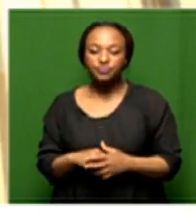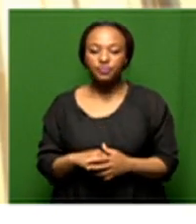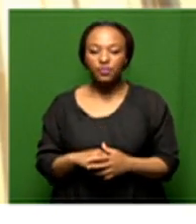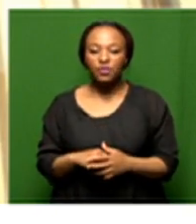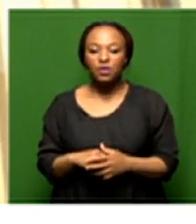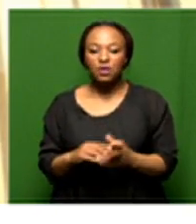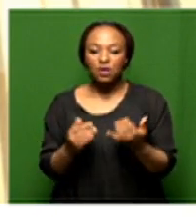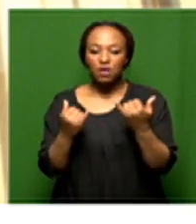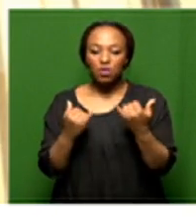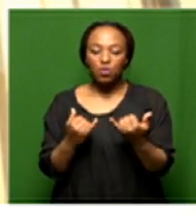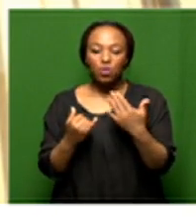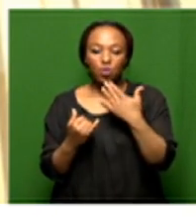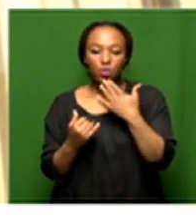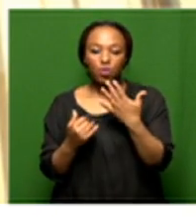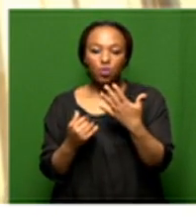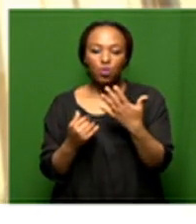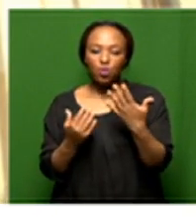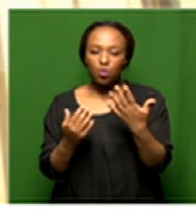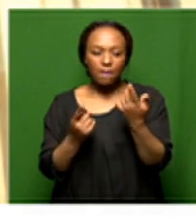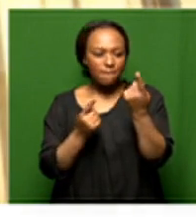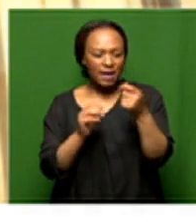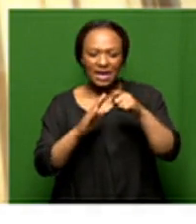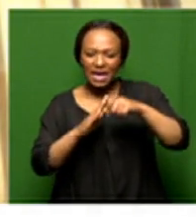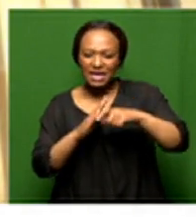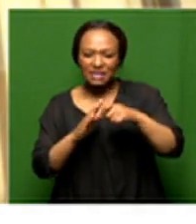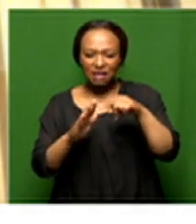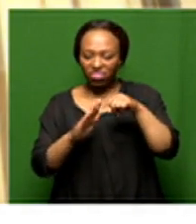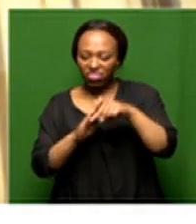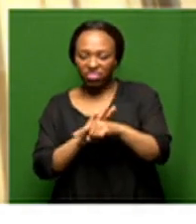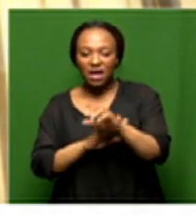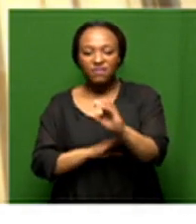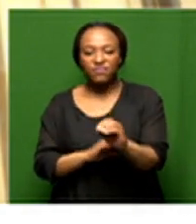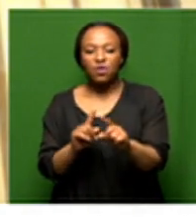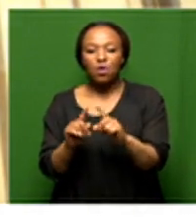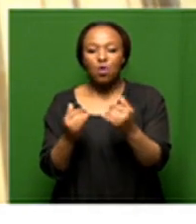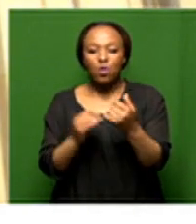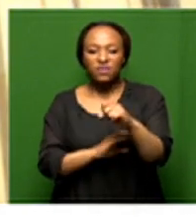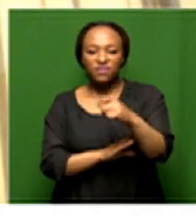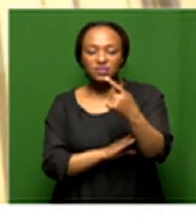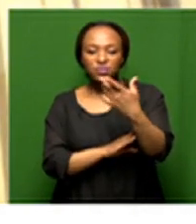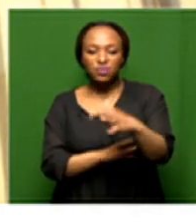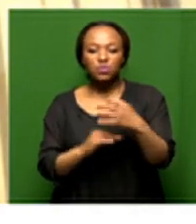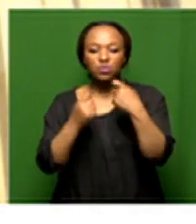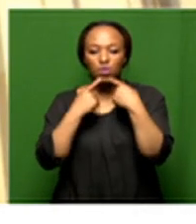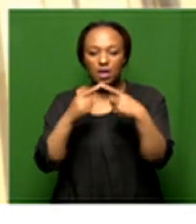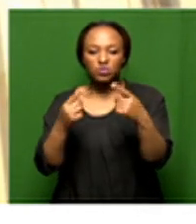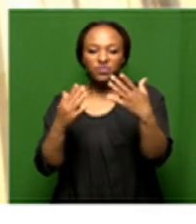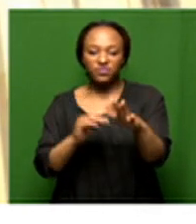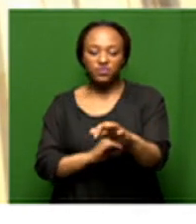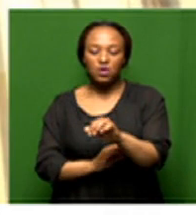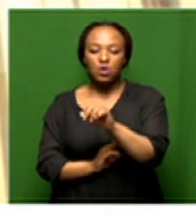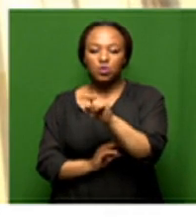address a maleficience and leakage so you can come with a obviously the first phase of what we have announced is about 230